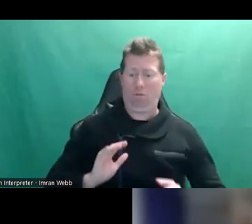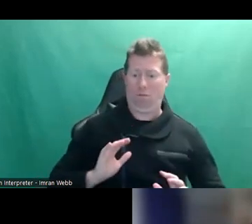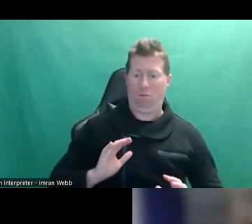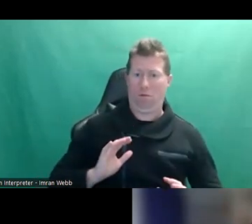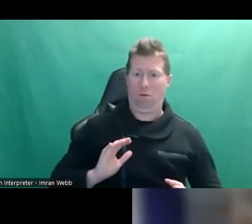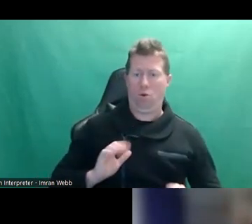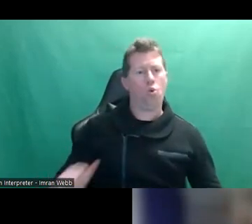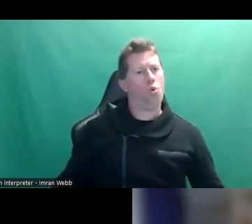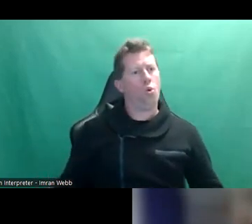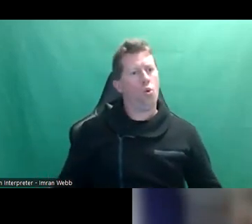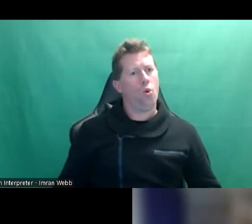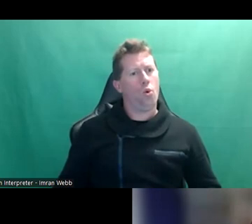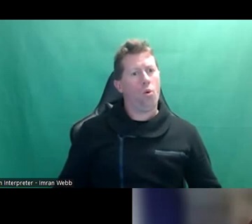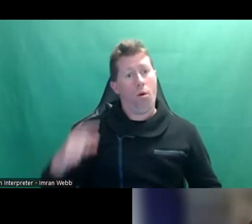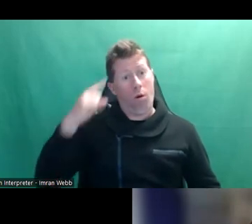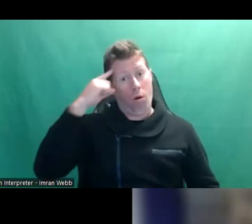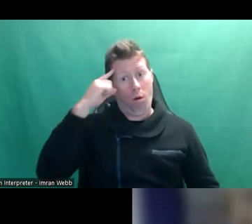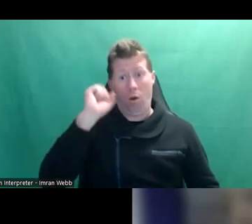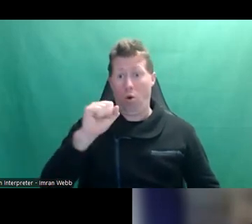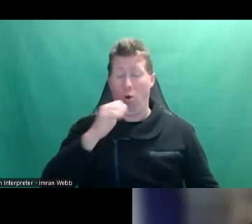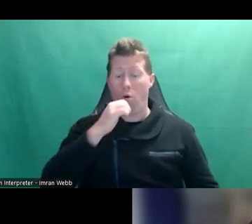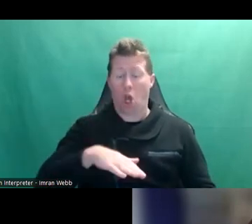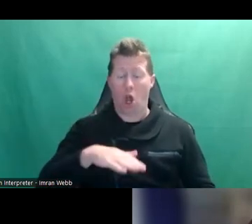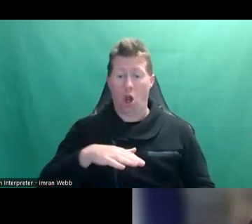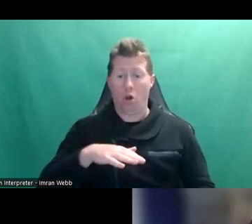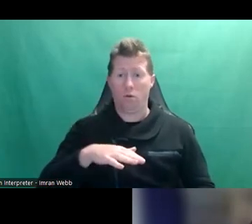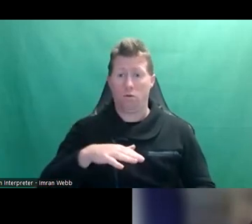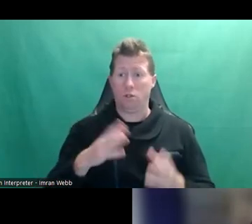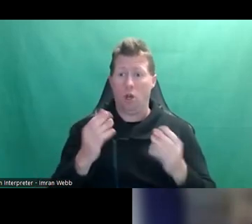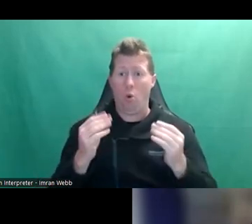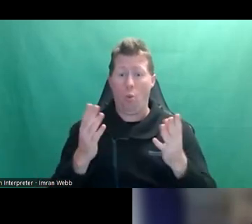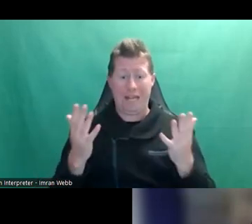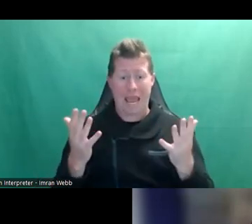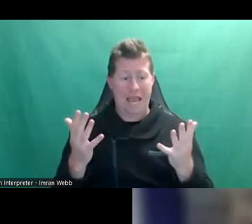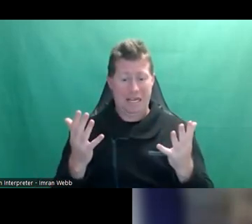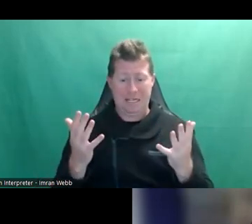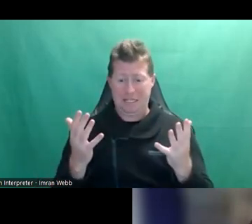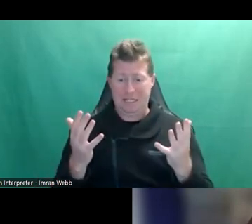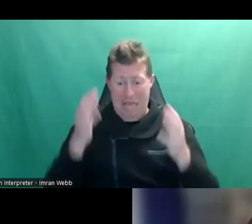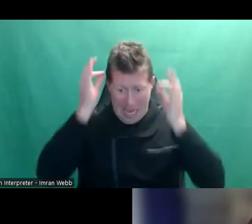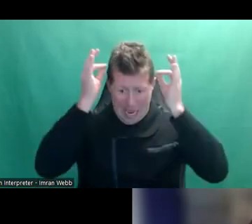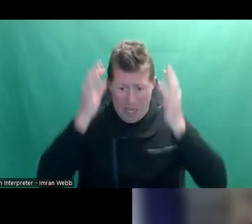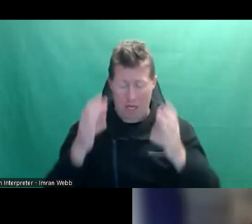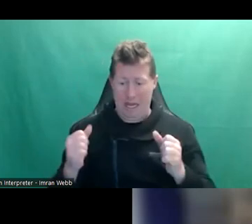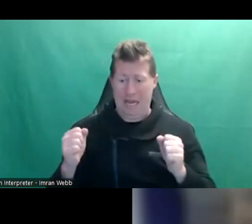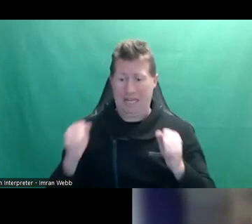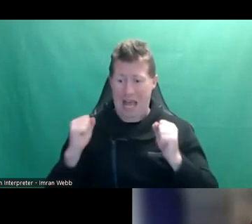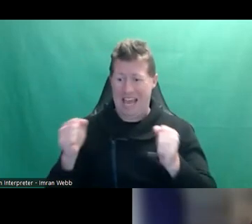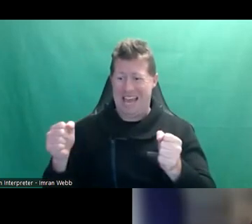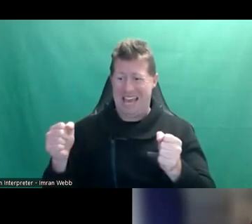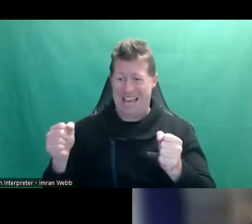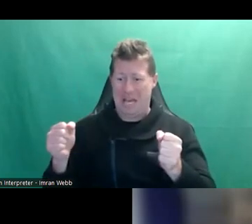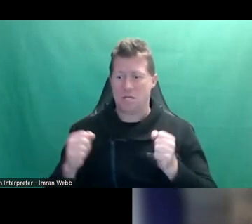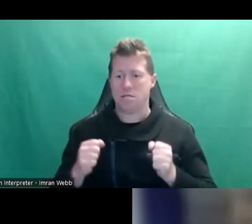future situation where your kid is walking around with wet hair, you have a perfectly good dry towel in your hands, and you have to suck that up. And that's a great